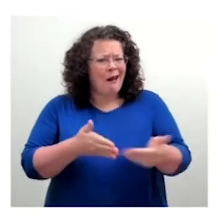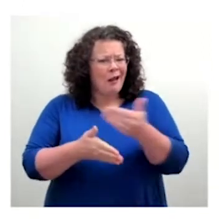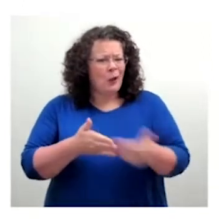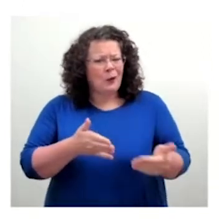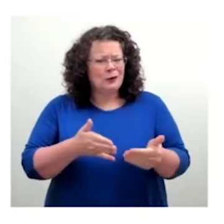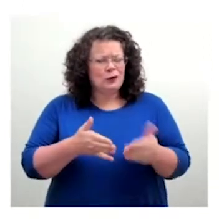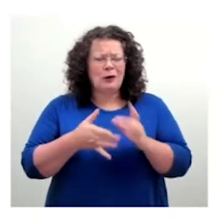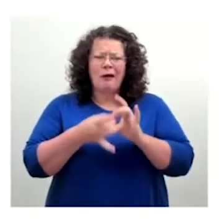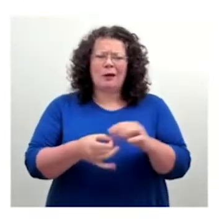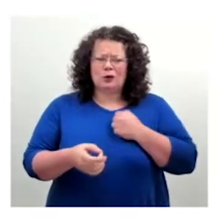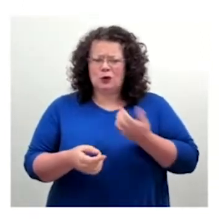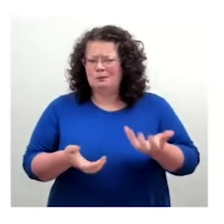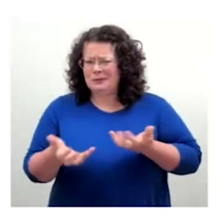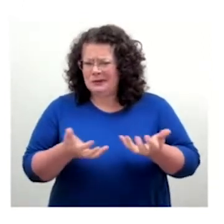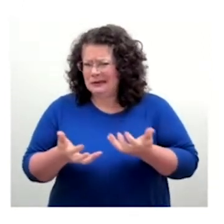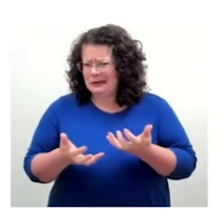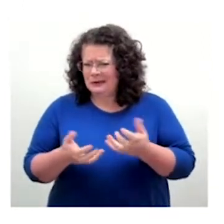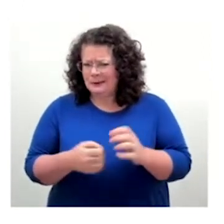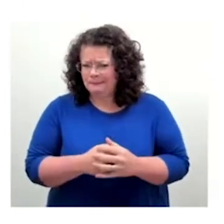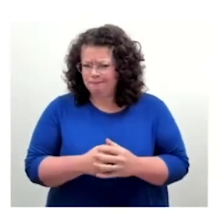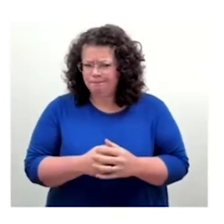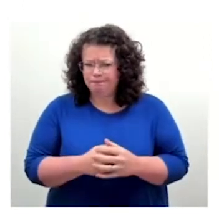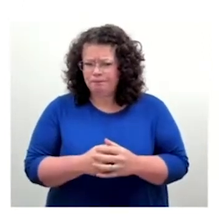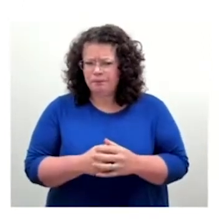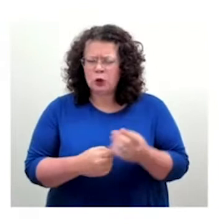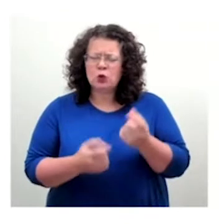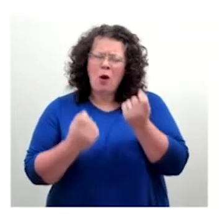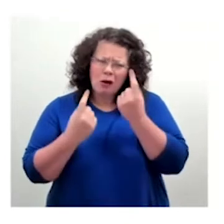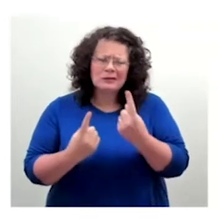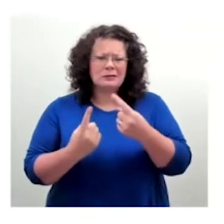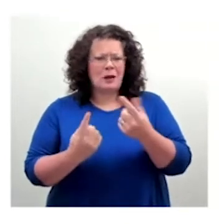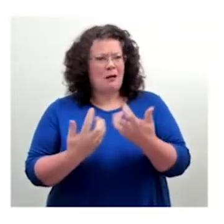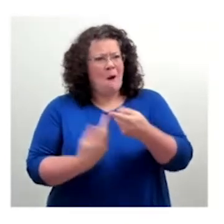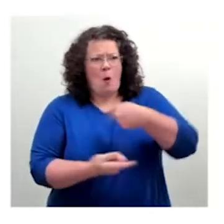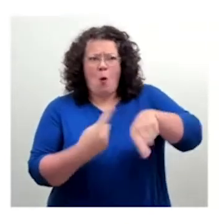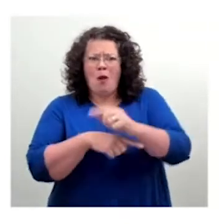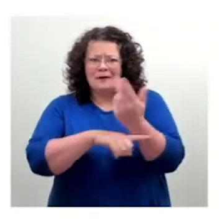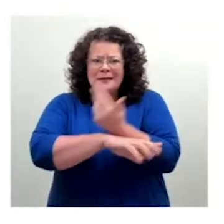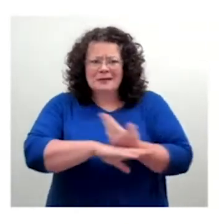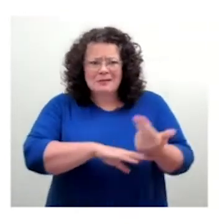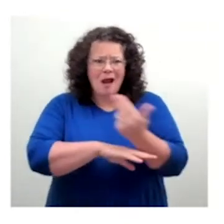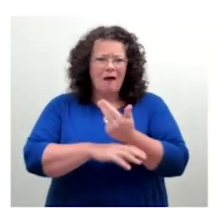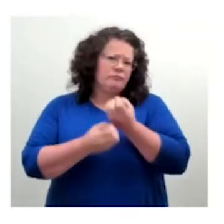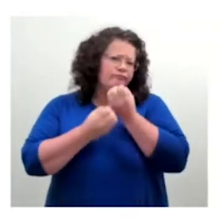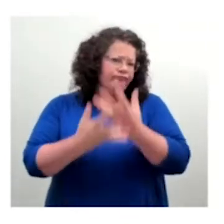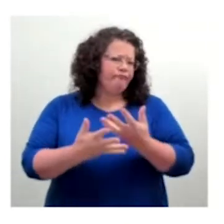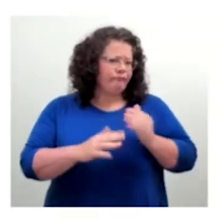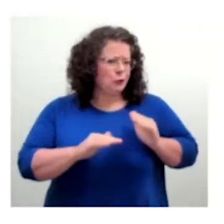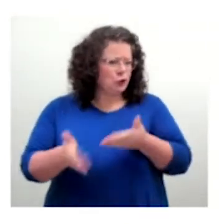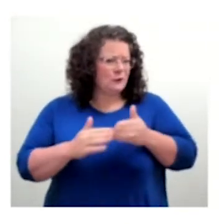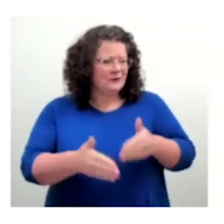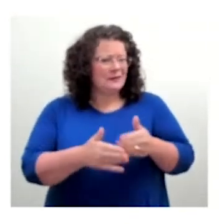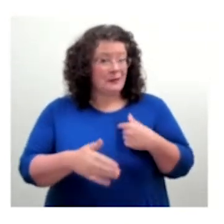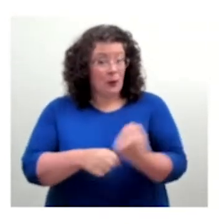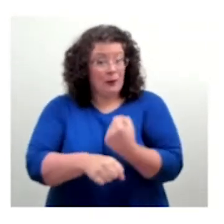we produce at the BBC in a consistent way, and accessible way, etc. So when I arrived, I sort of